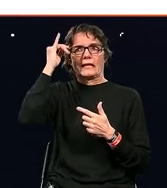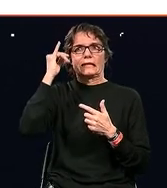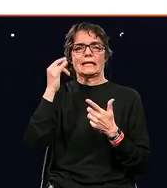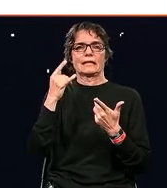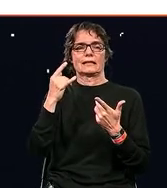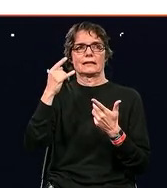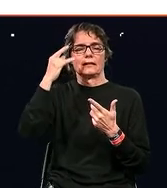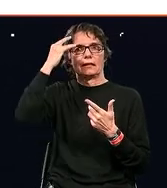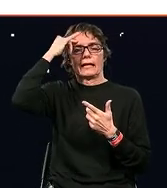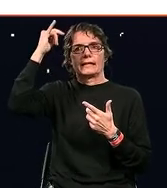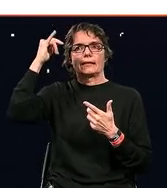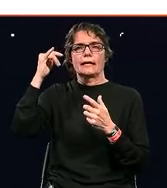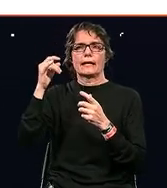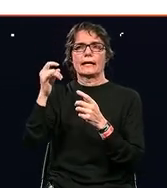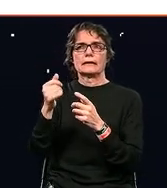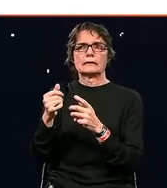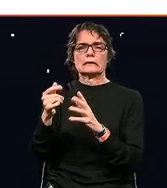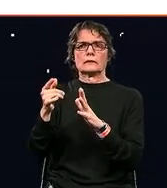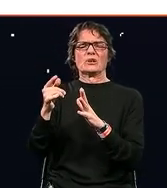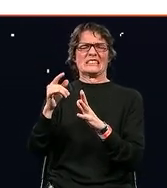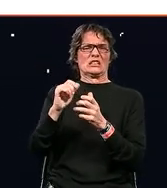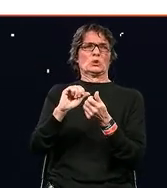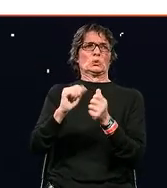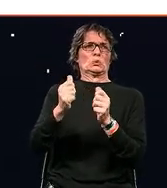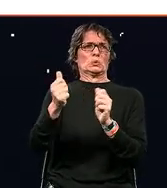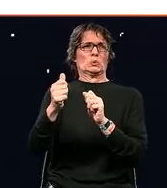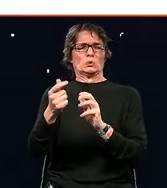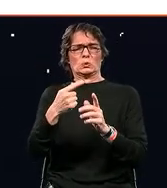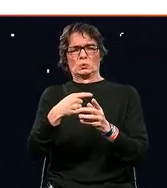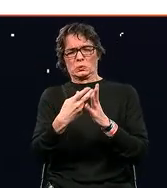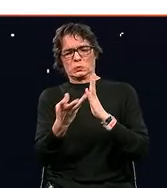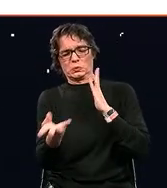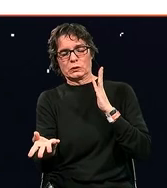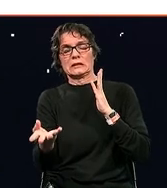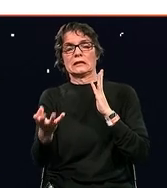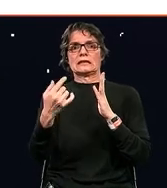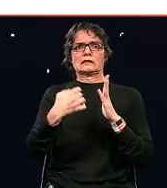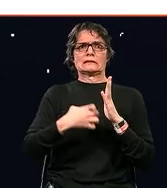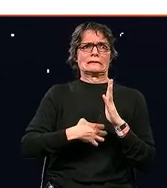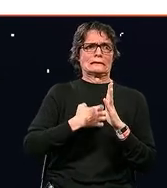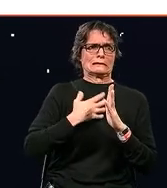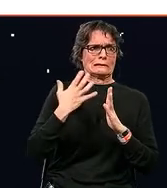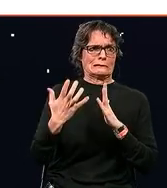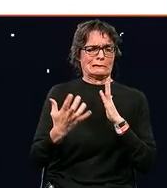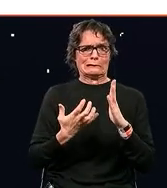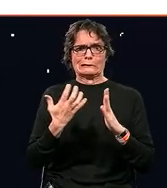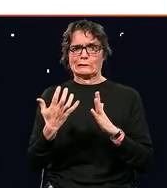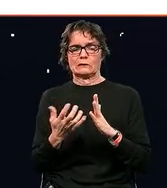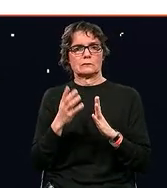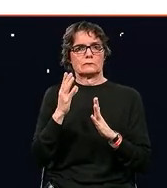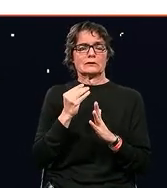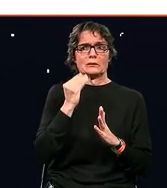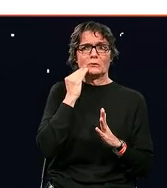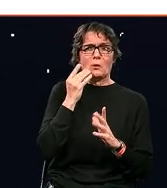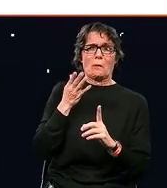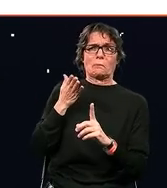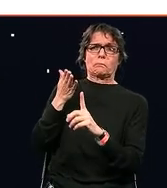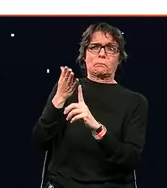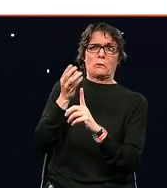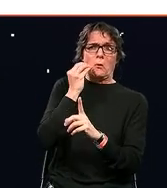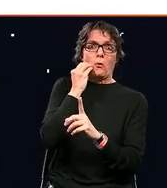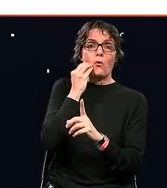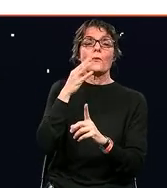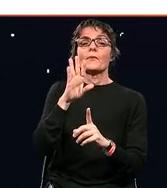goes to a systematical change that feels enormous. And you don't know how to get there. Well, my